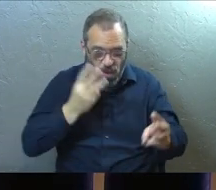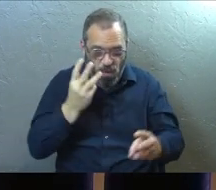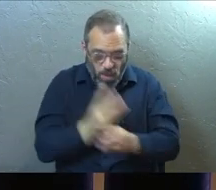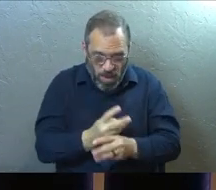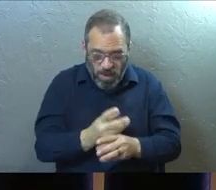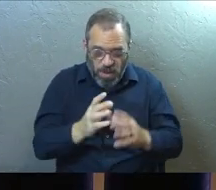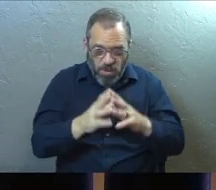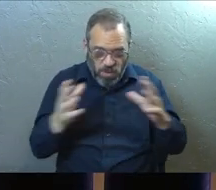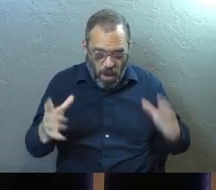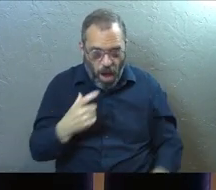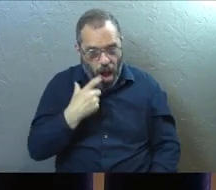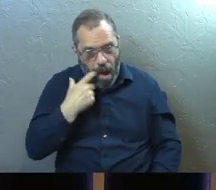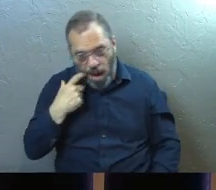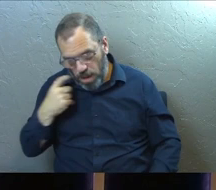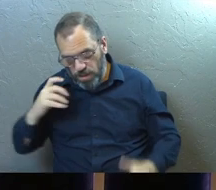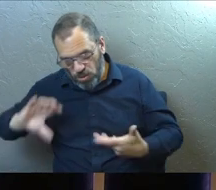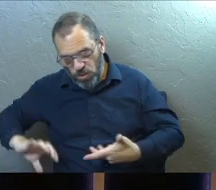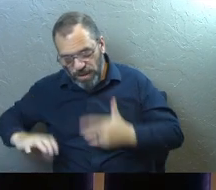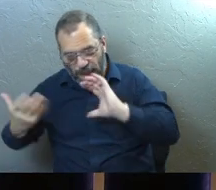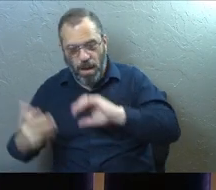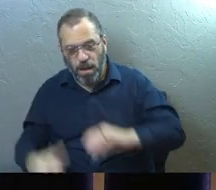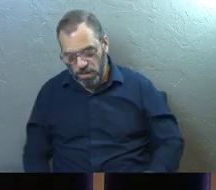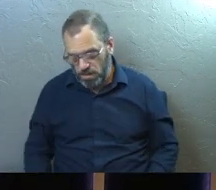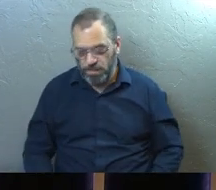that is so addicted to chaos.